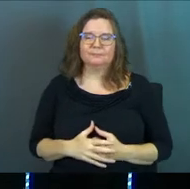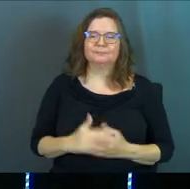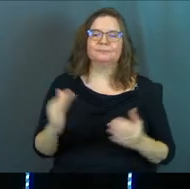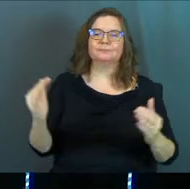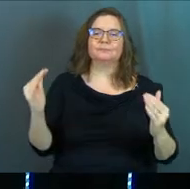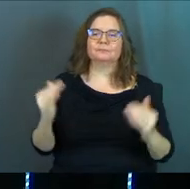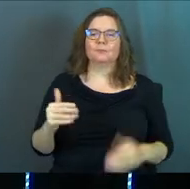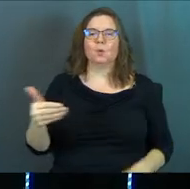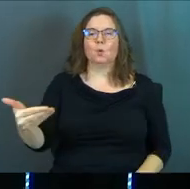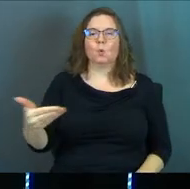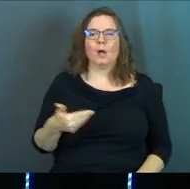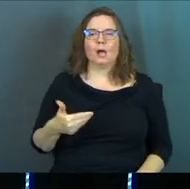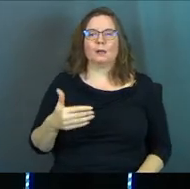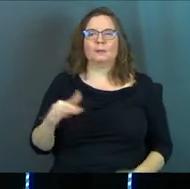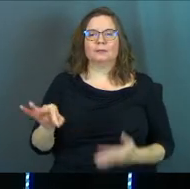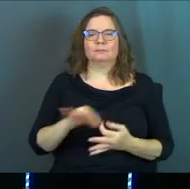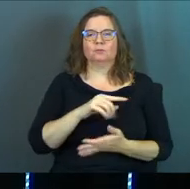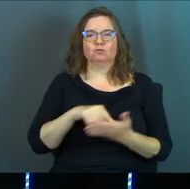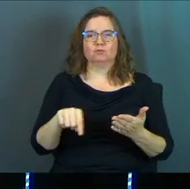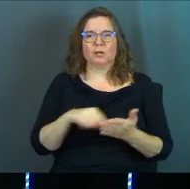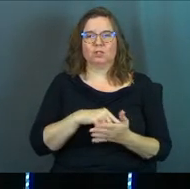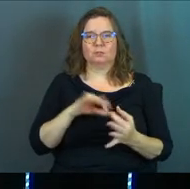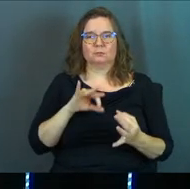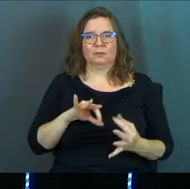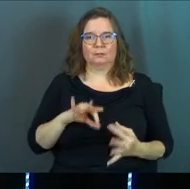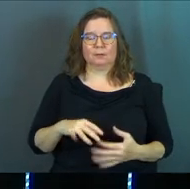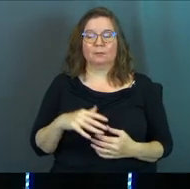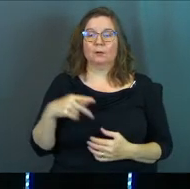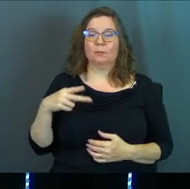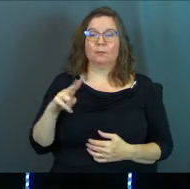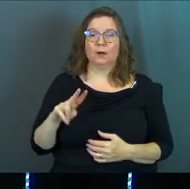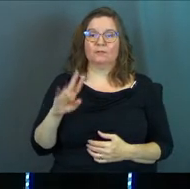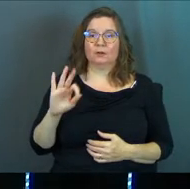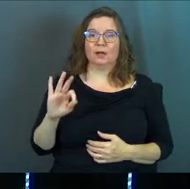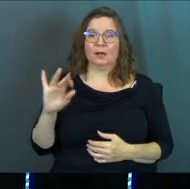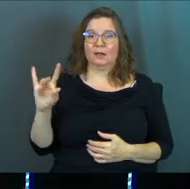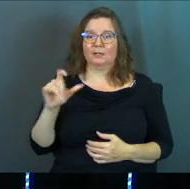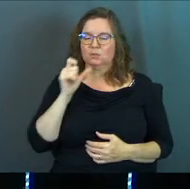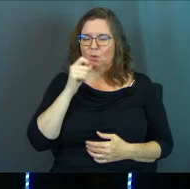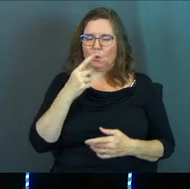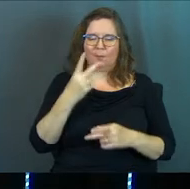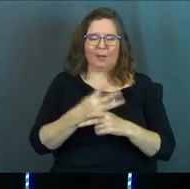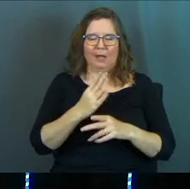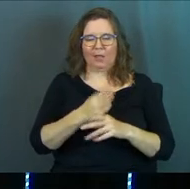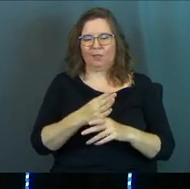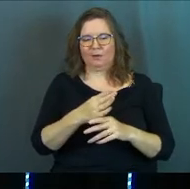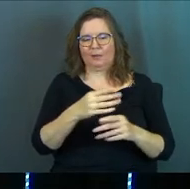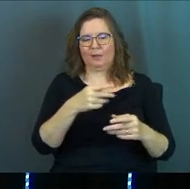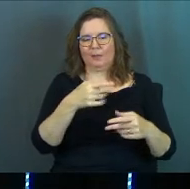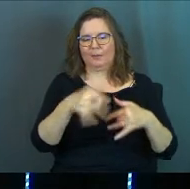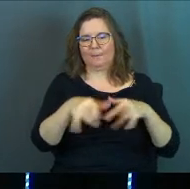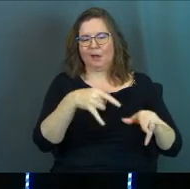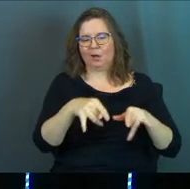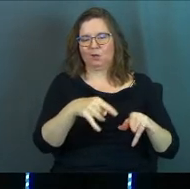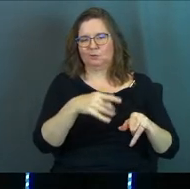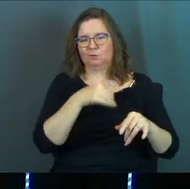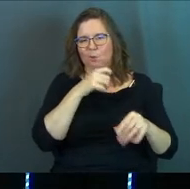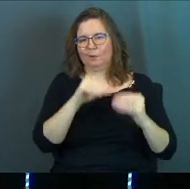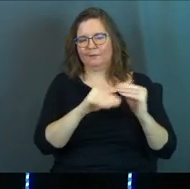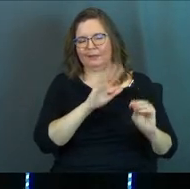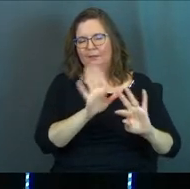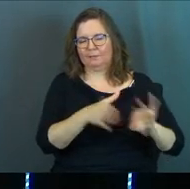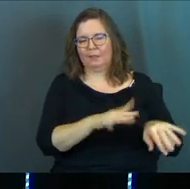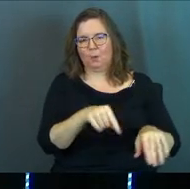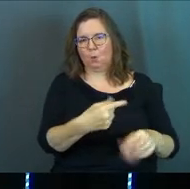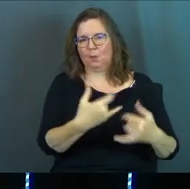Next, welcoming correction. Proverbs 9.8 says, so don't bother correcting mockers. They will only hate you. But